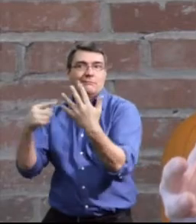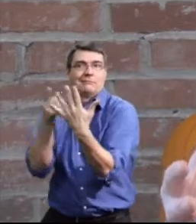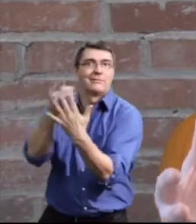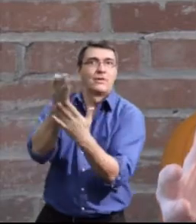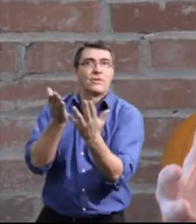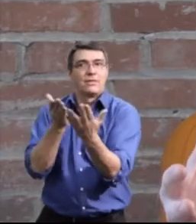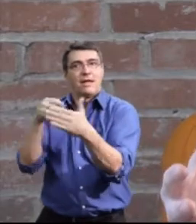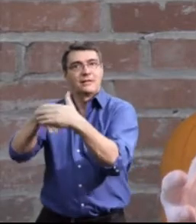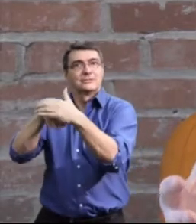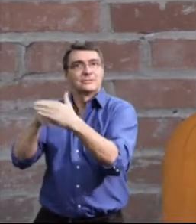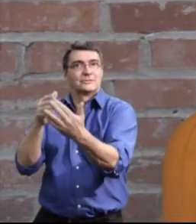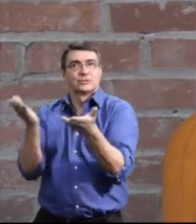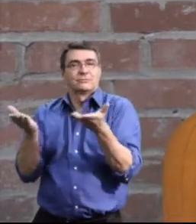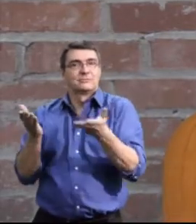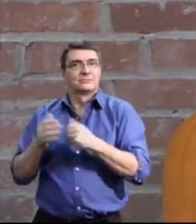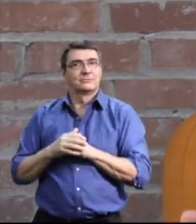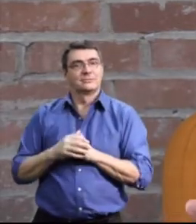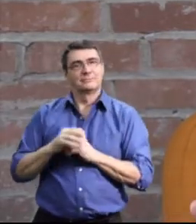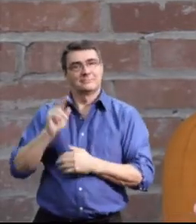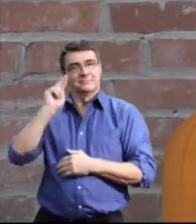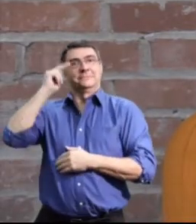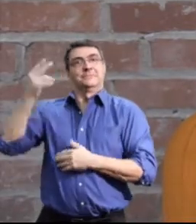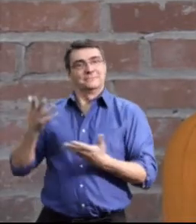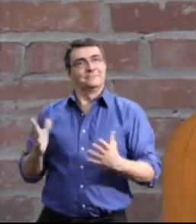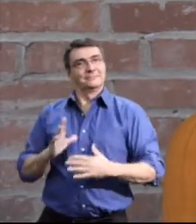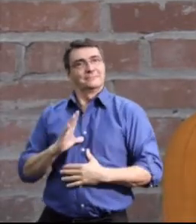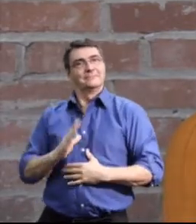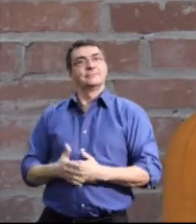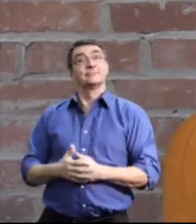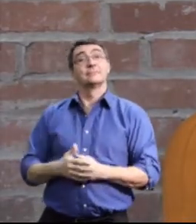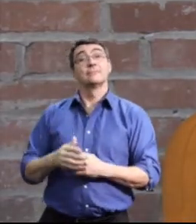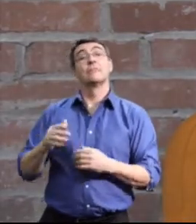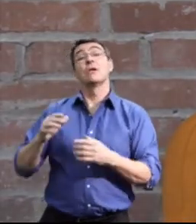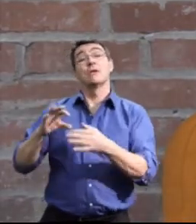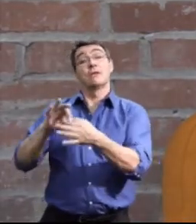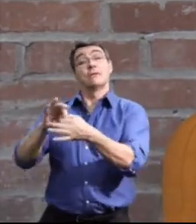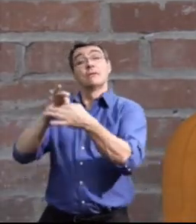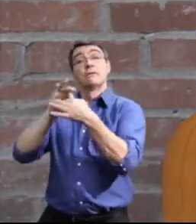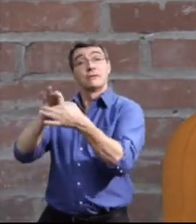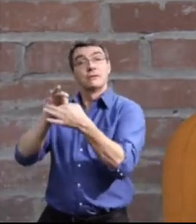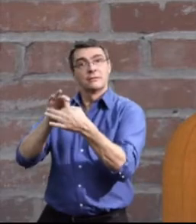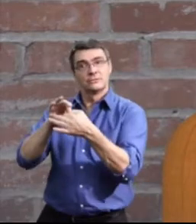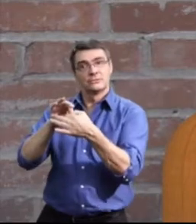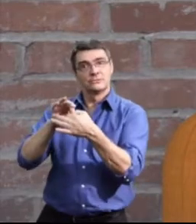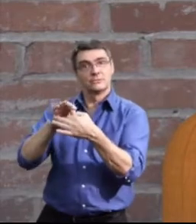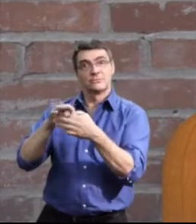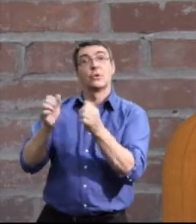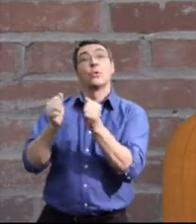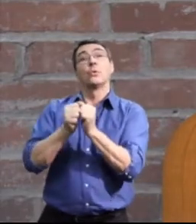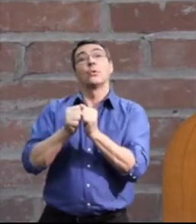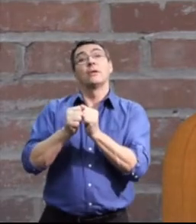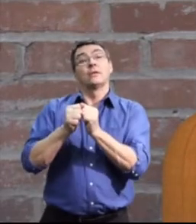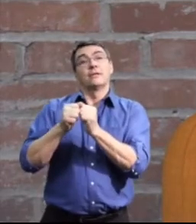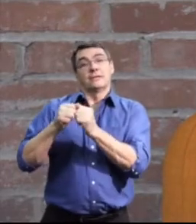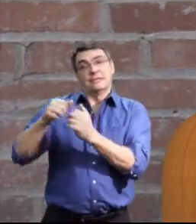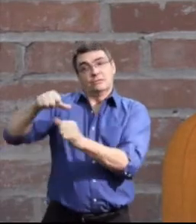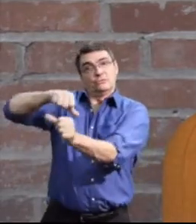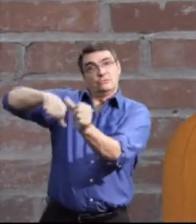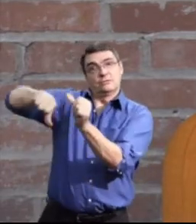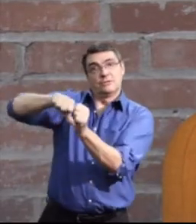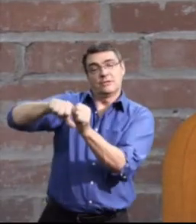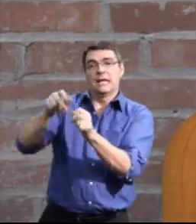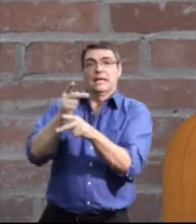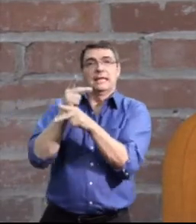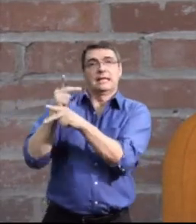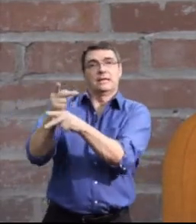access services. How it's unique is that it's putting relationships at the core or at the center of